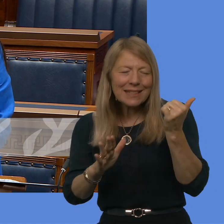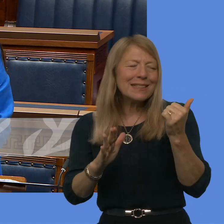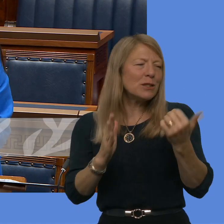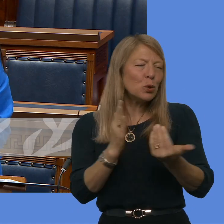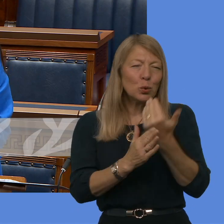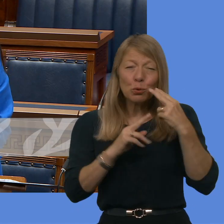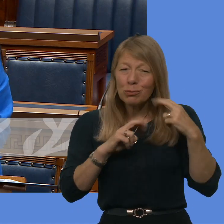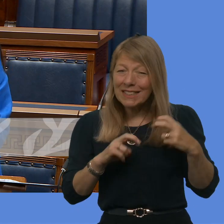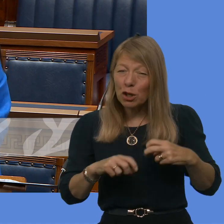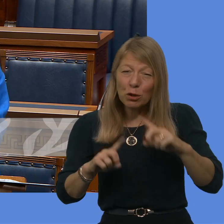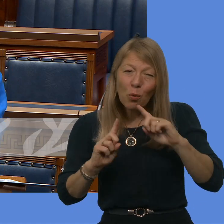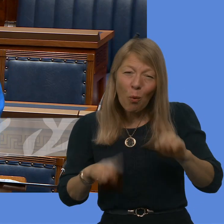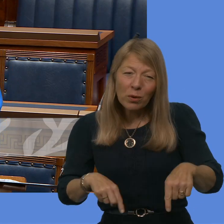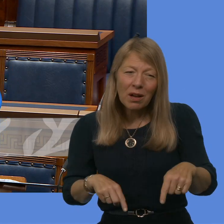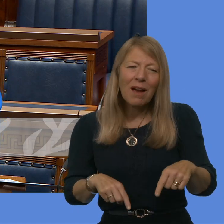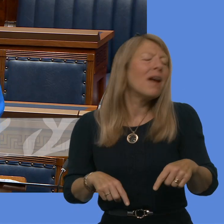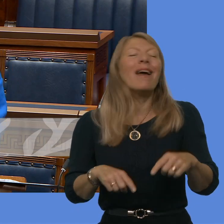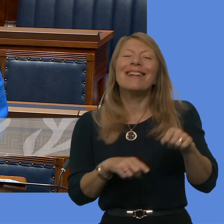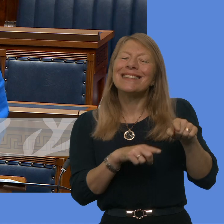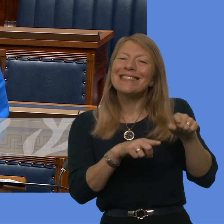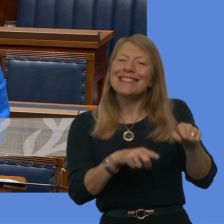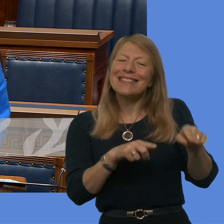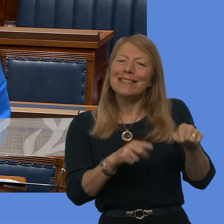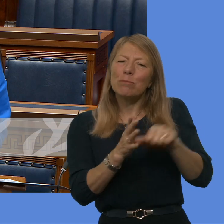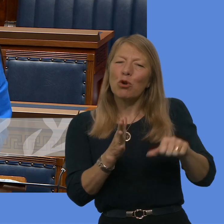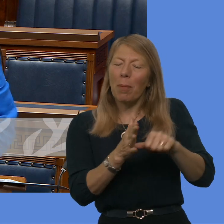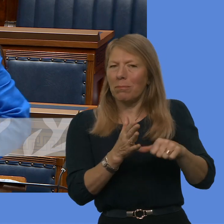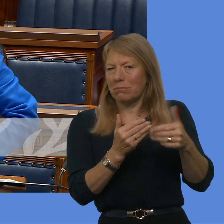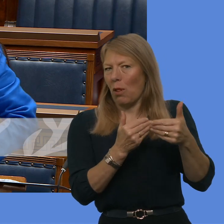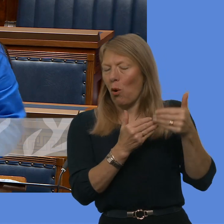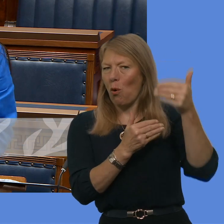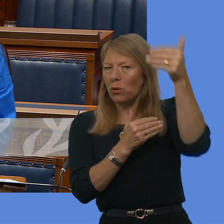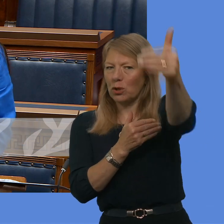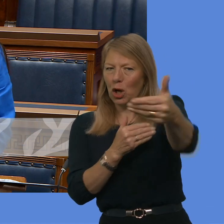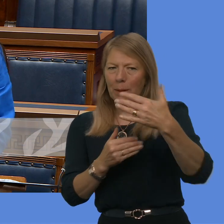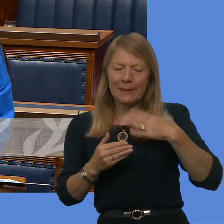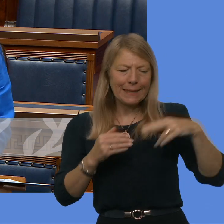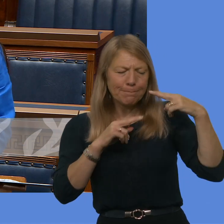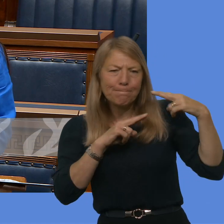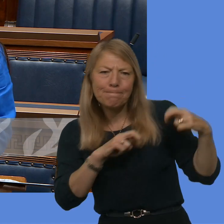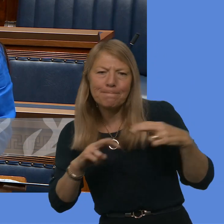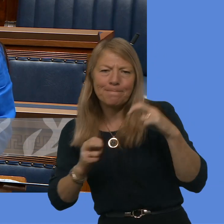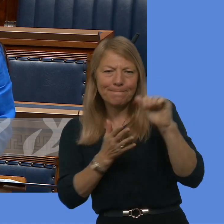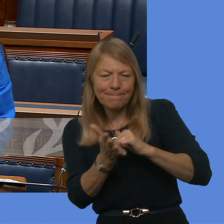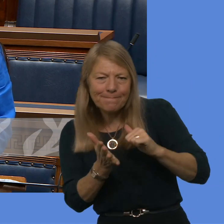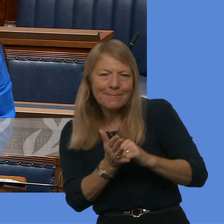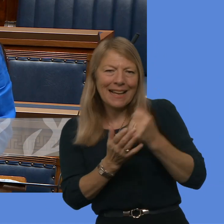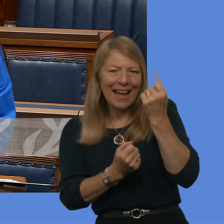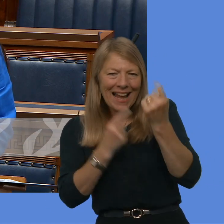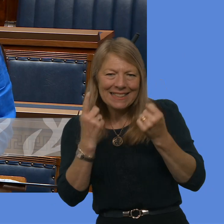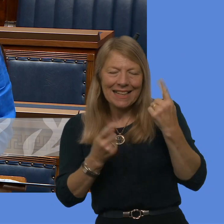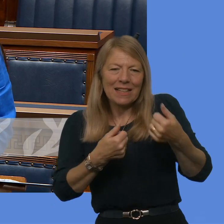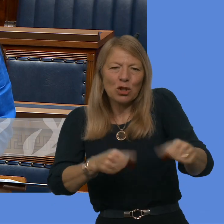issues as well, so that research and that collaboration will be important in terms of looking at the medium to longer-term interventions. But, of course,